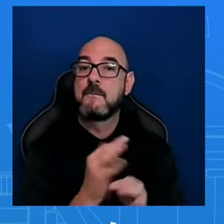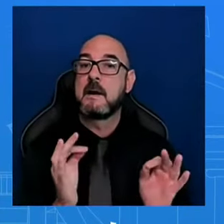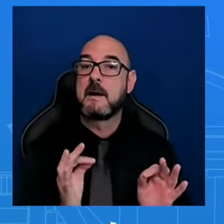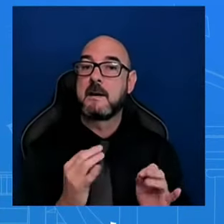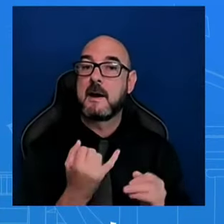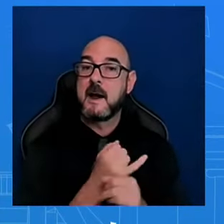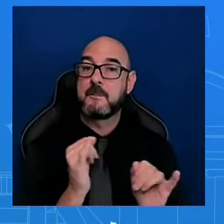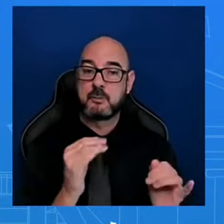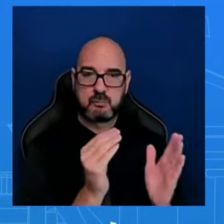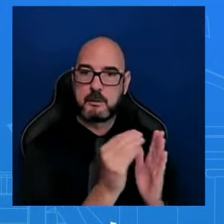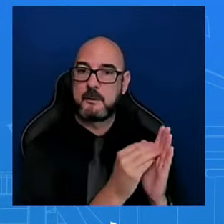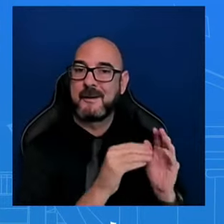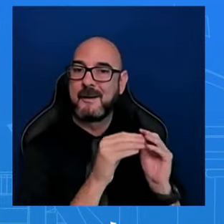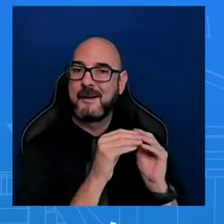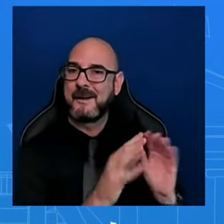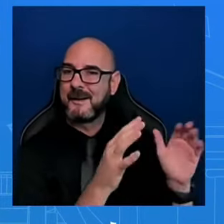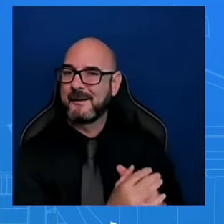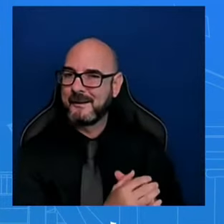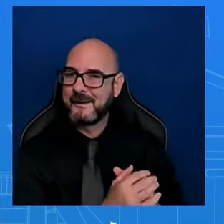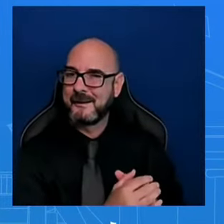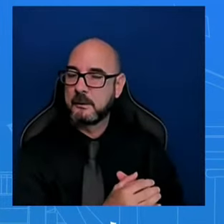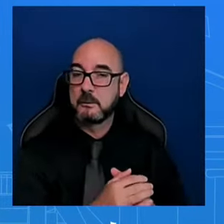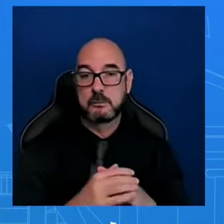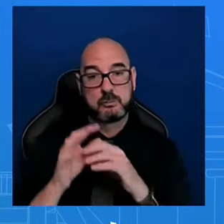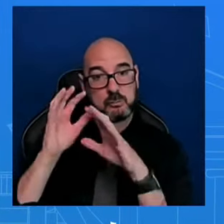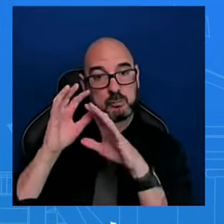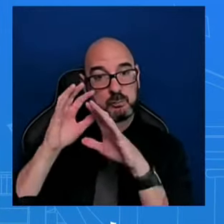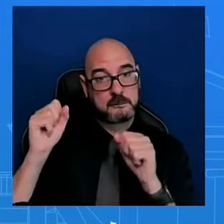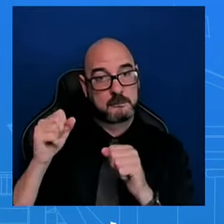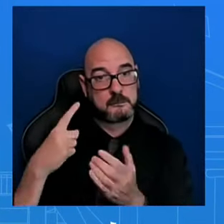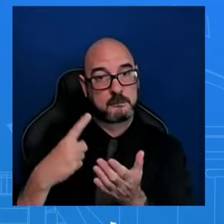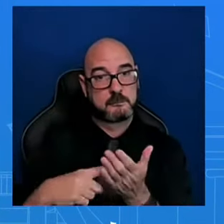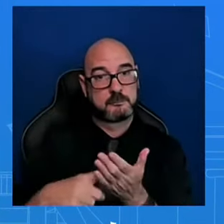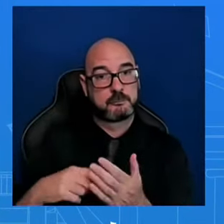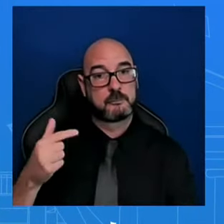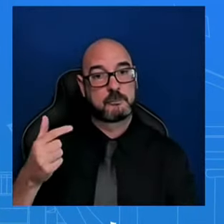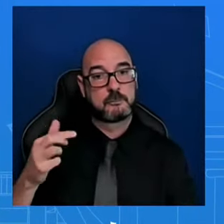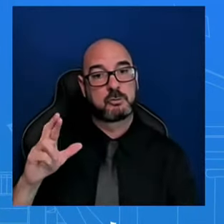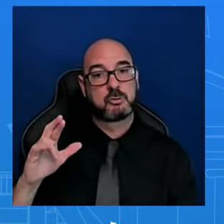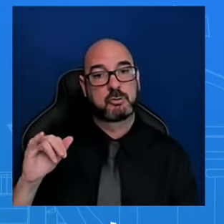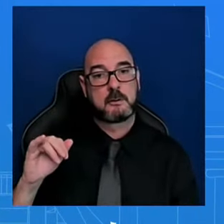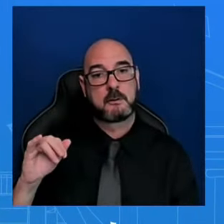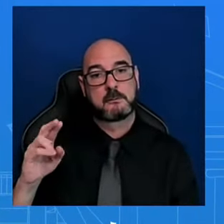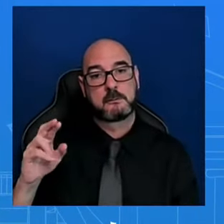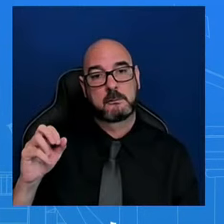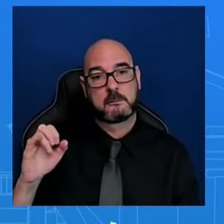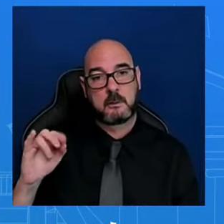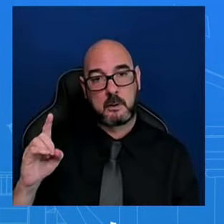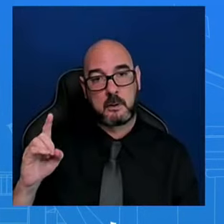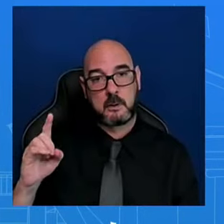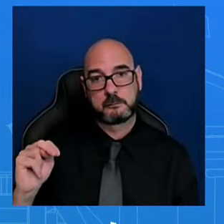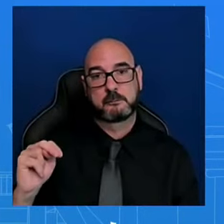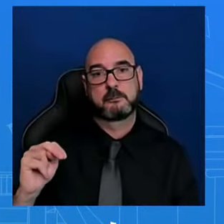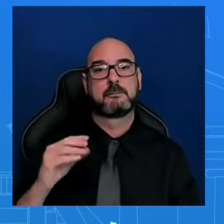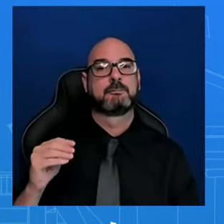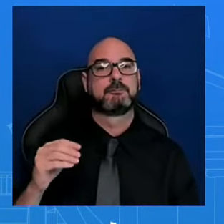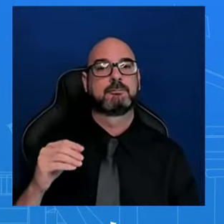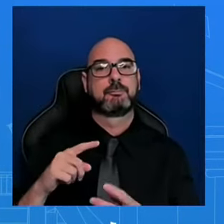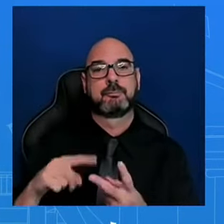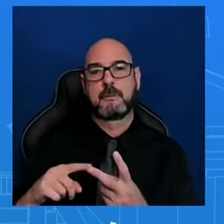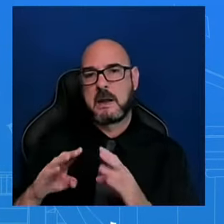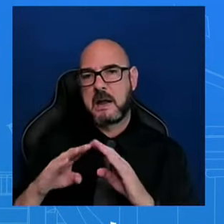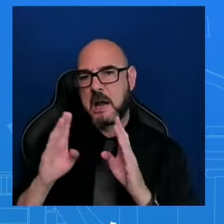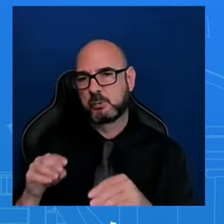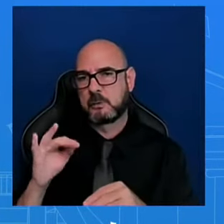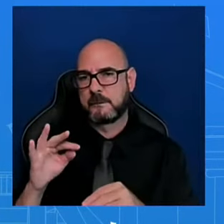The president talked about this at the last White House Correspondence Center. He's been very consistent about this. And I'll just quote